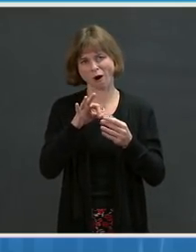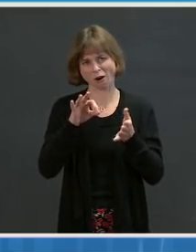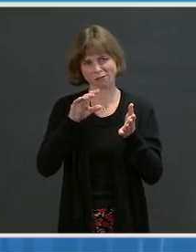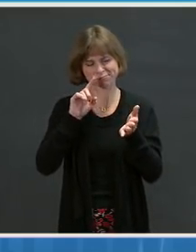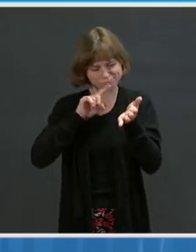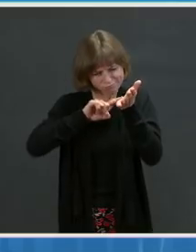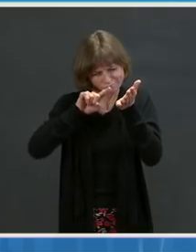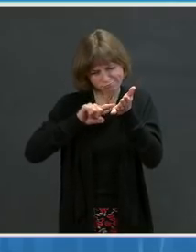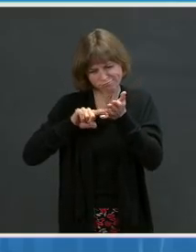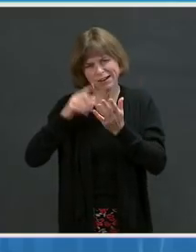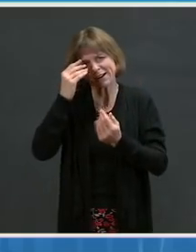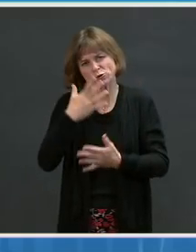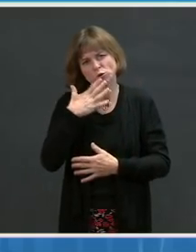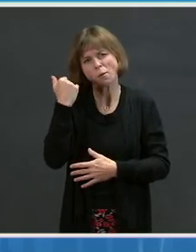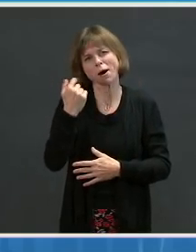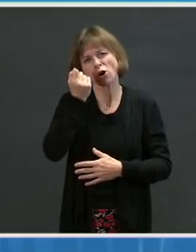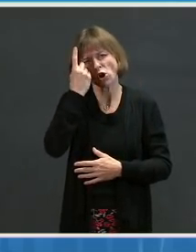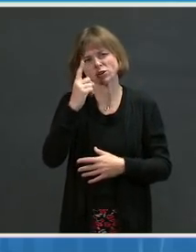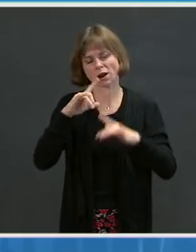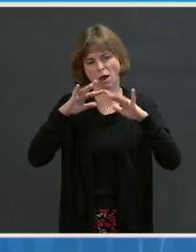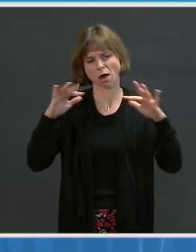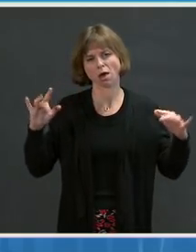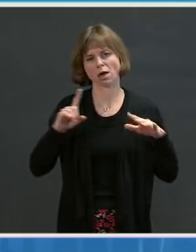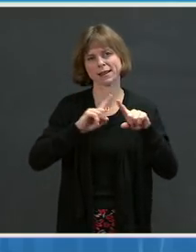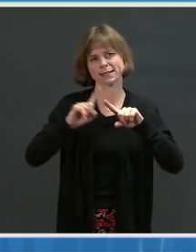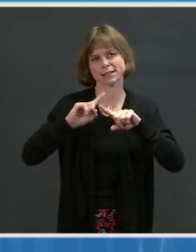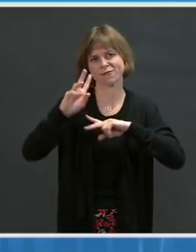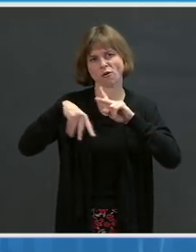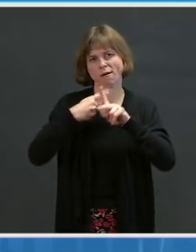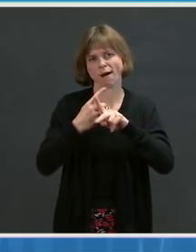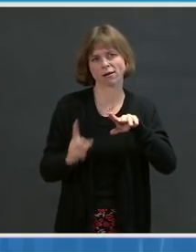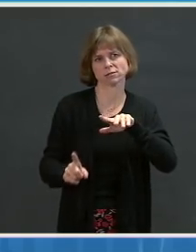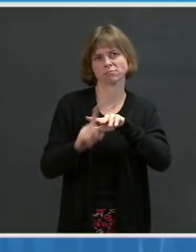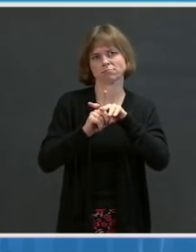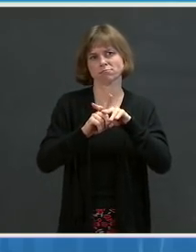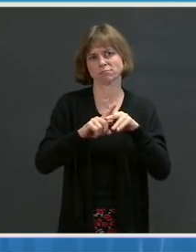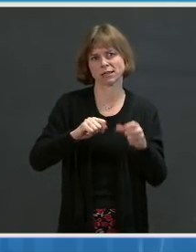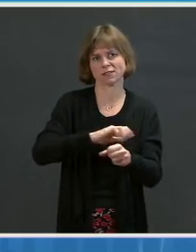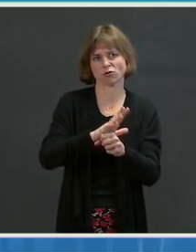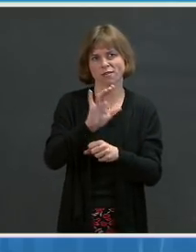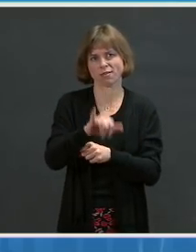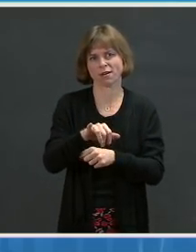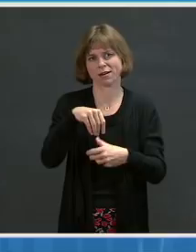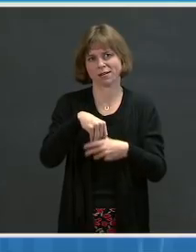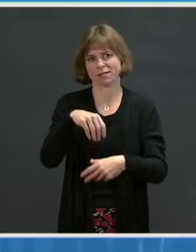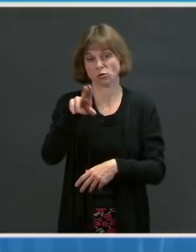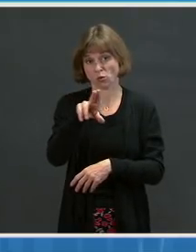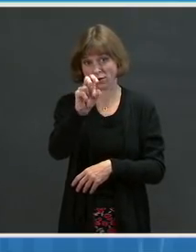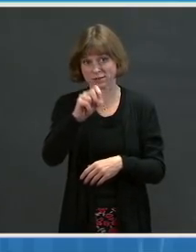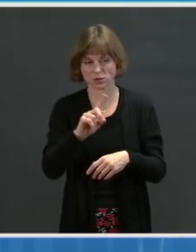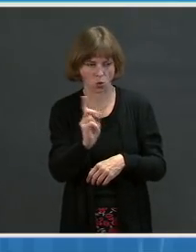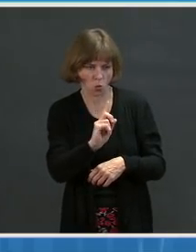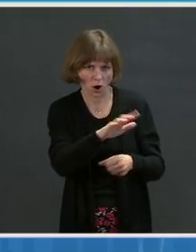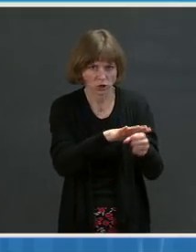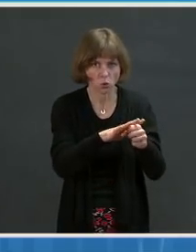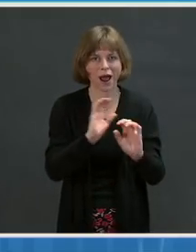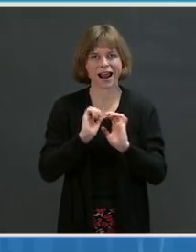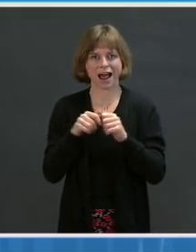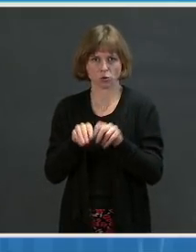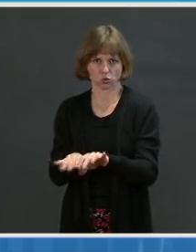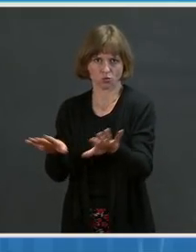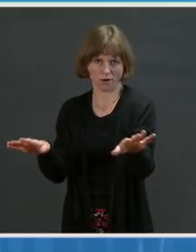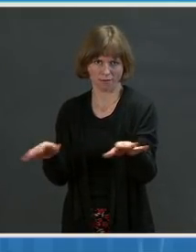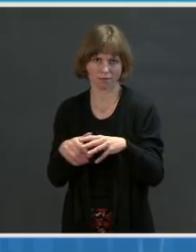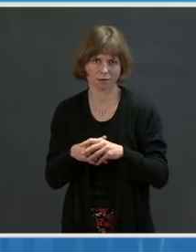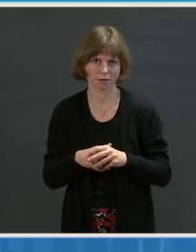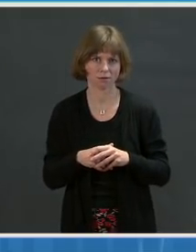understand the diversity of variants circulating in the United States, where they are located, and how they are spread. With the samples in hand, we can